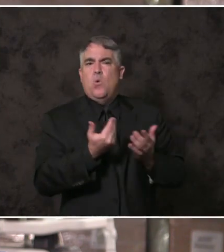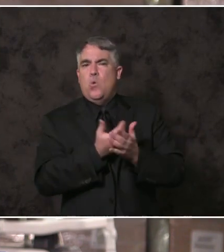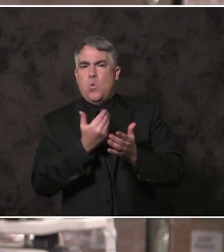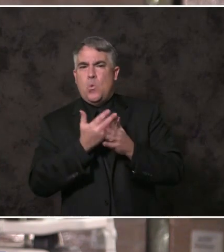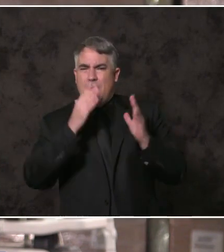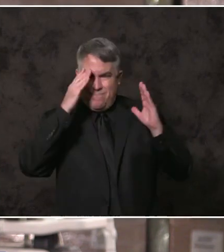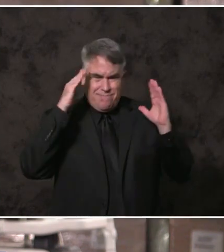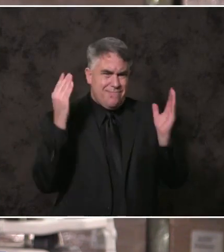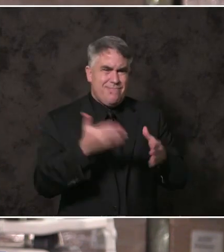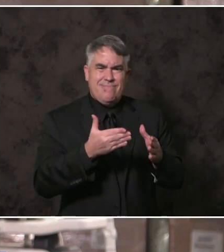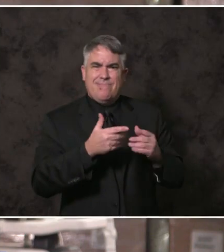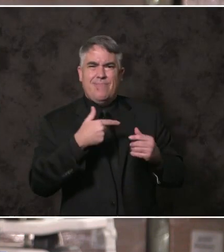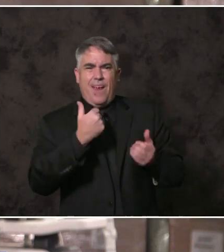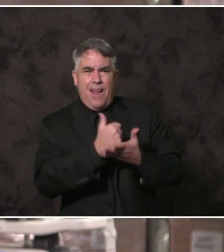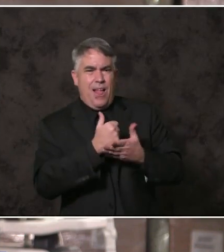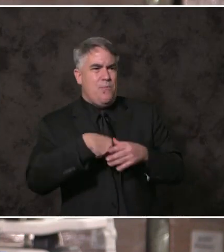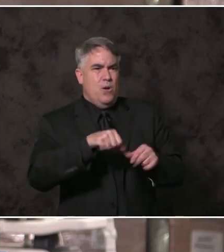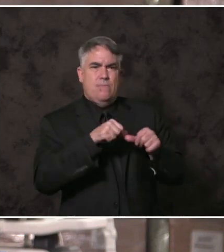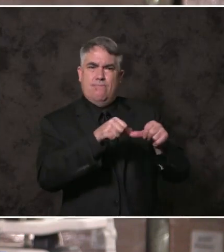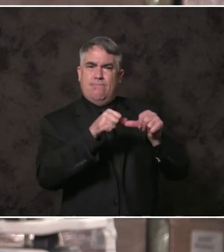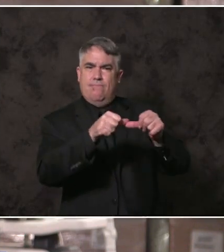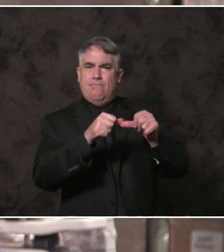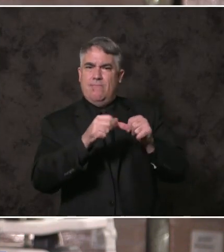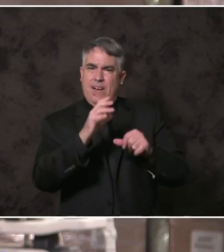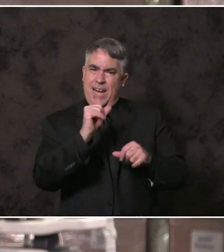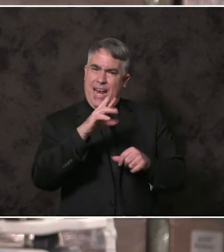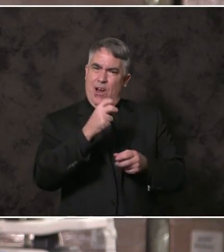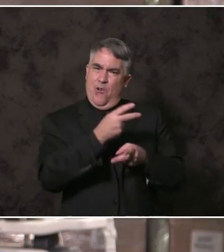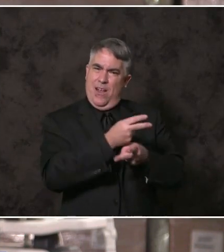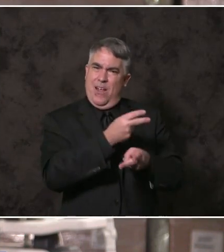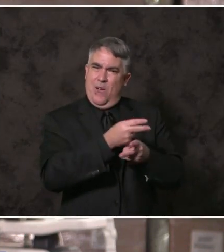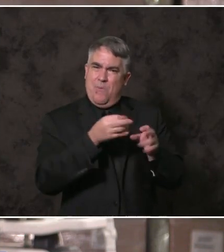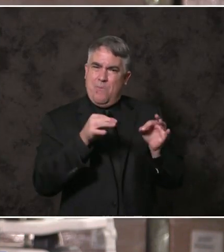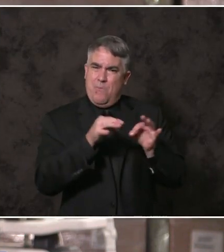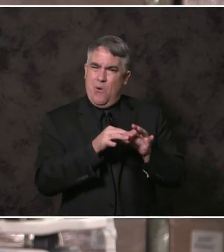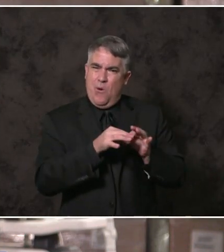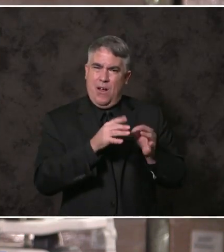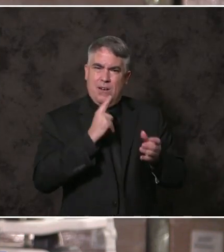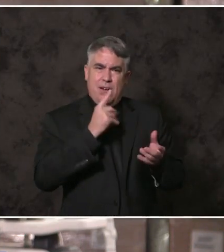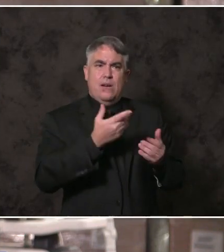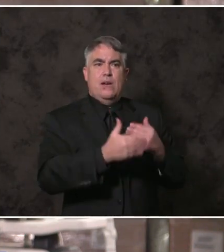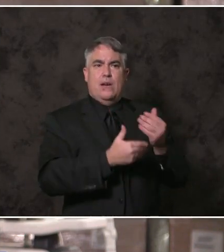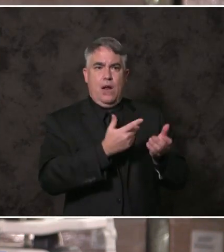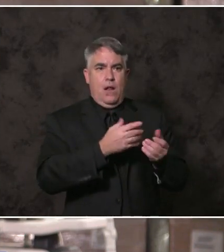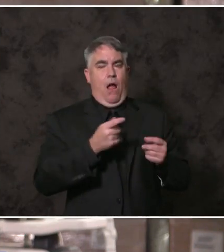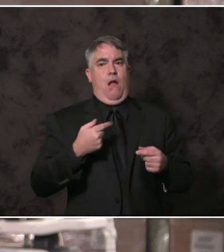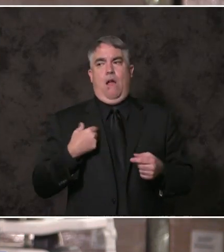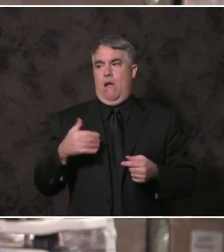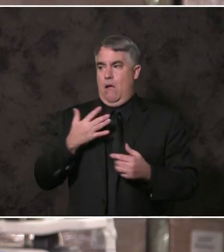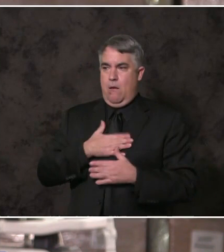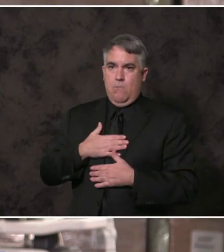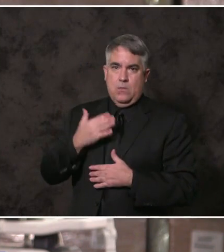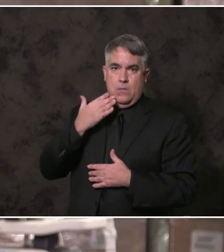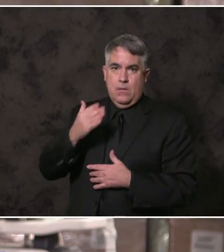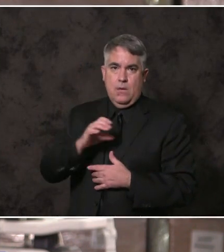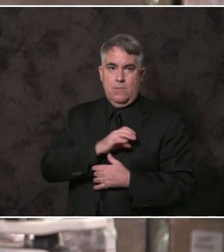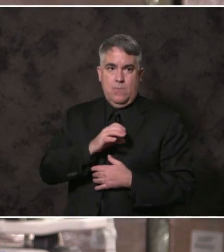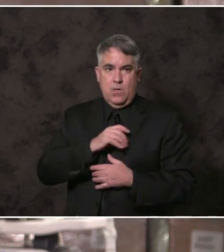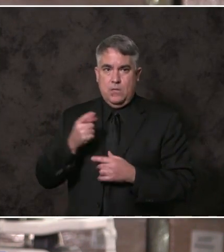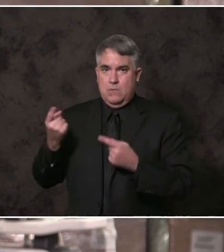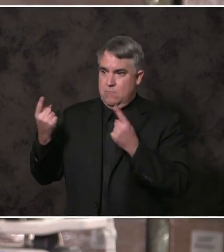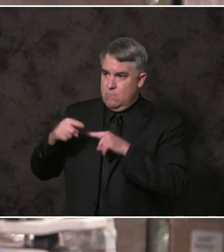ongoing care upon release. I appreciate the Sheriff's collaboration. We share the same goal,